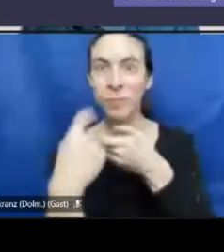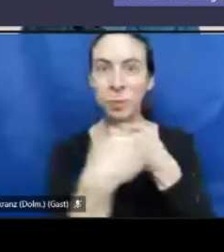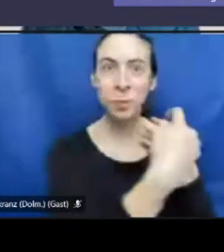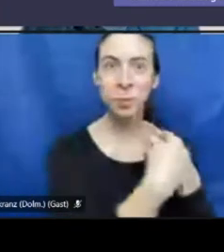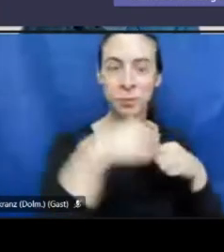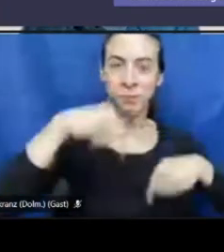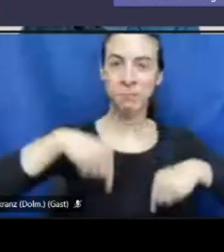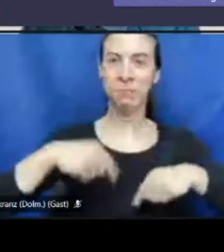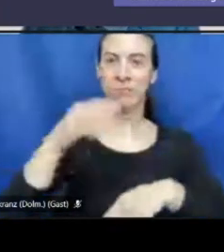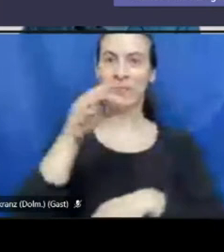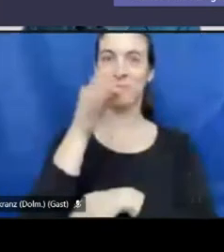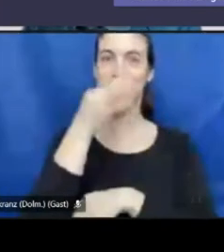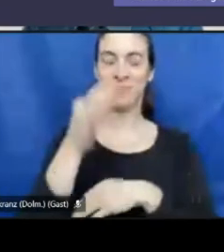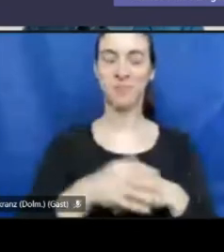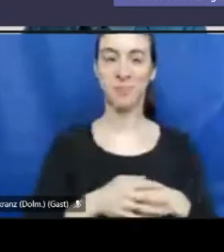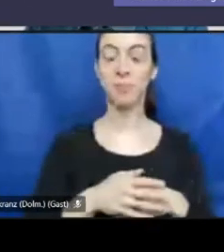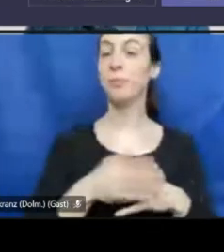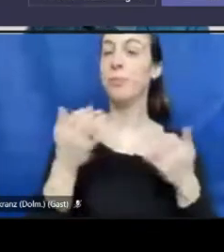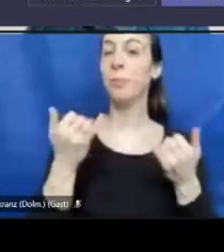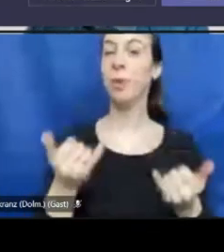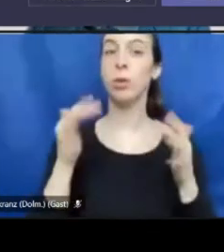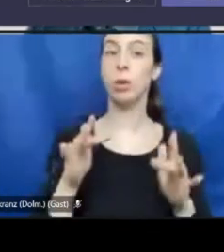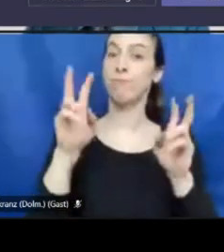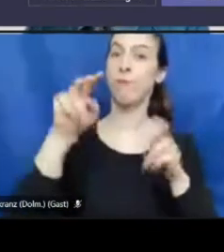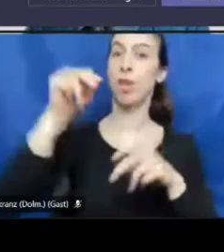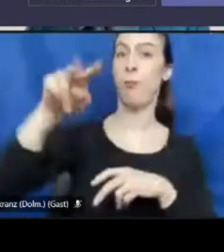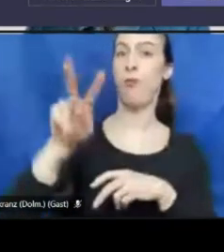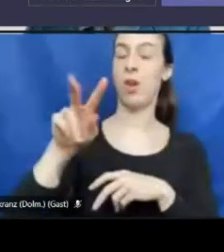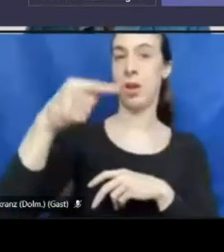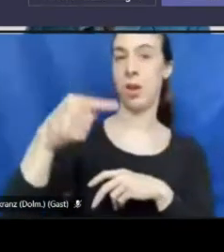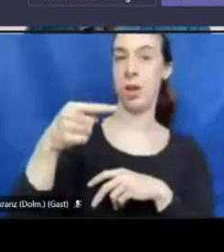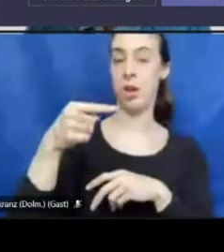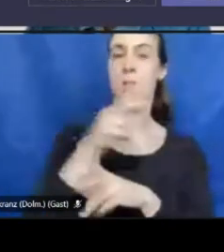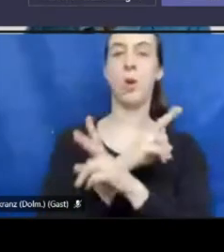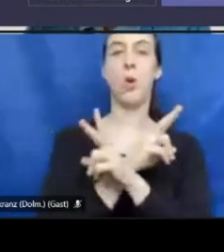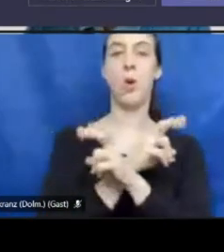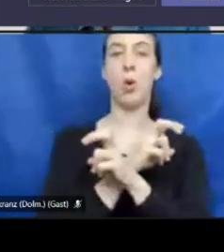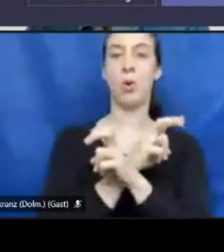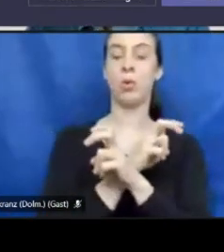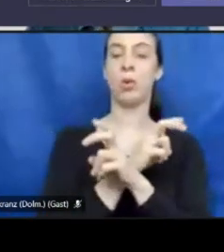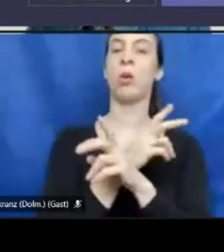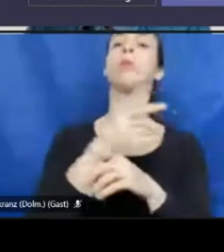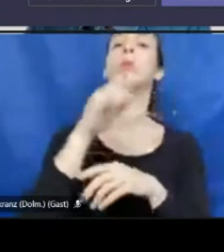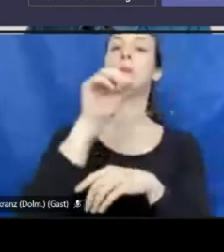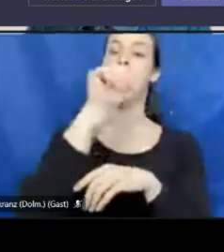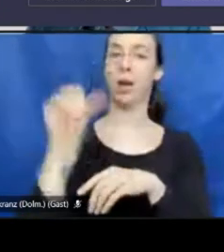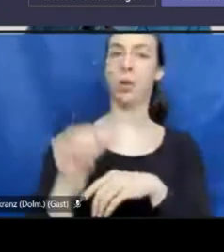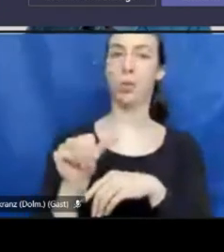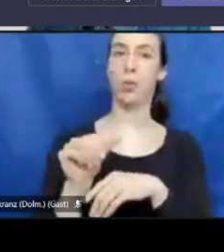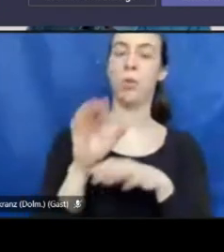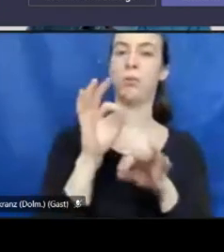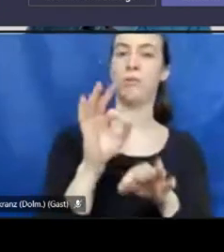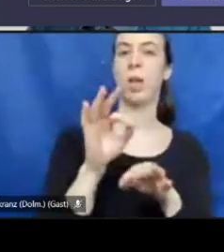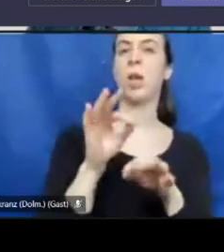Yes, we are here for the MVG, the Austrian Licensing Agency for Tobacco